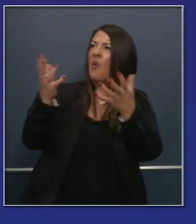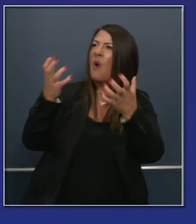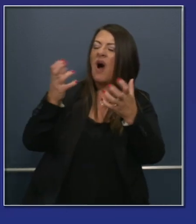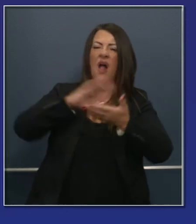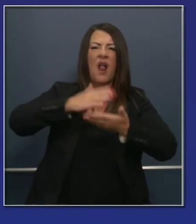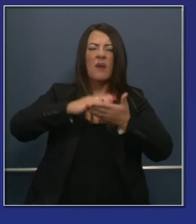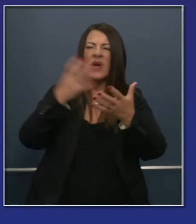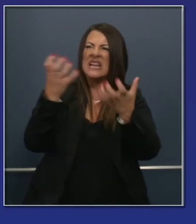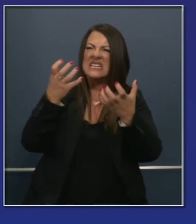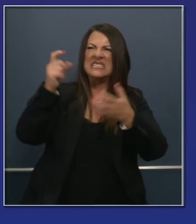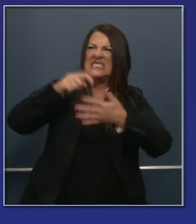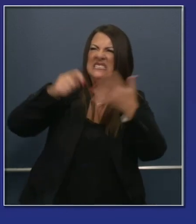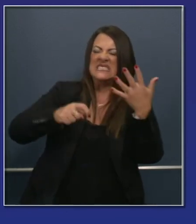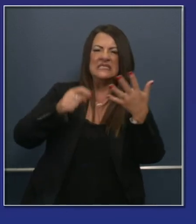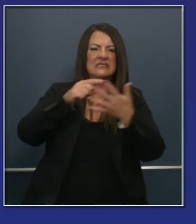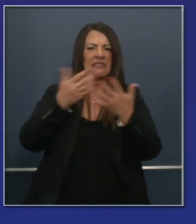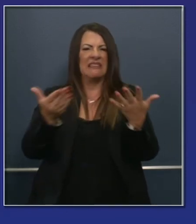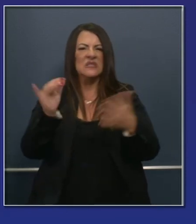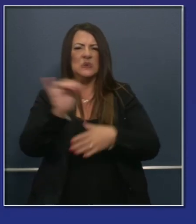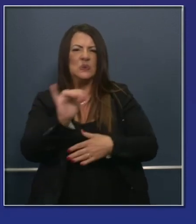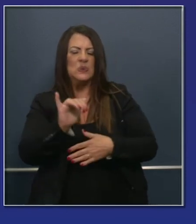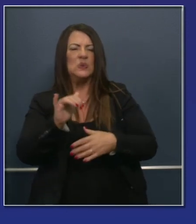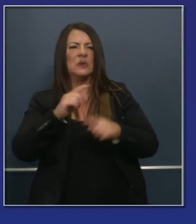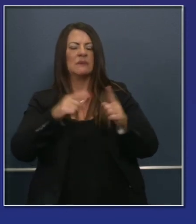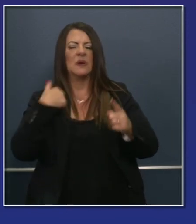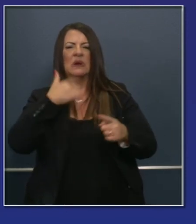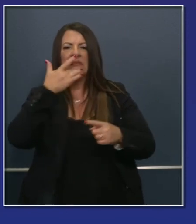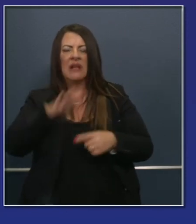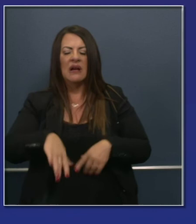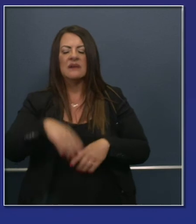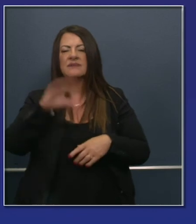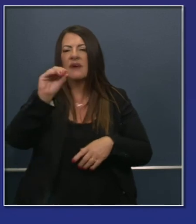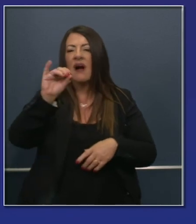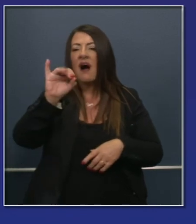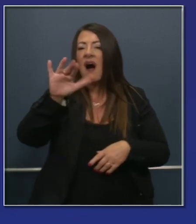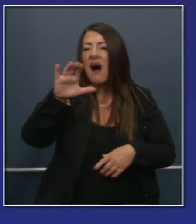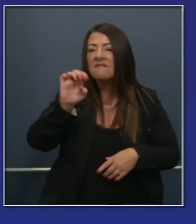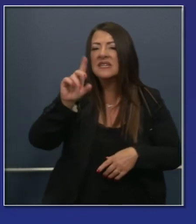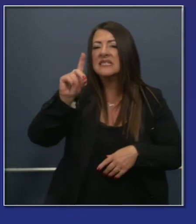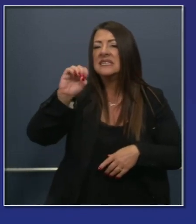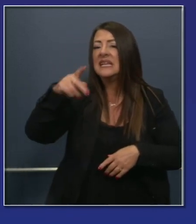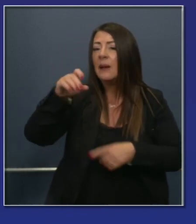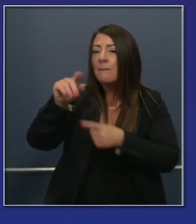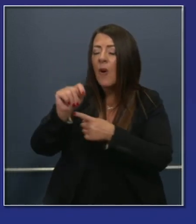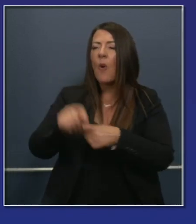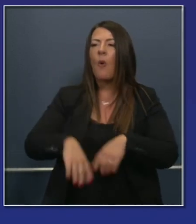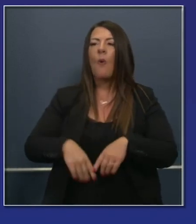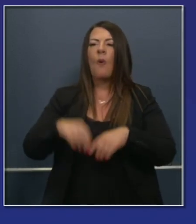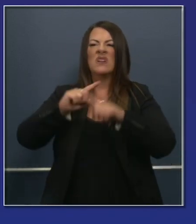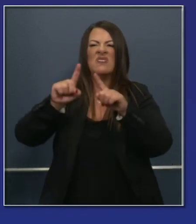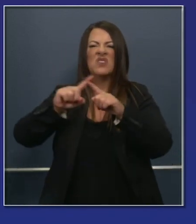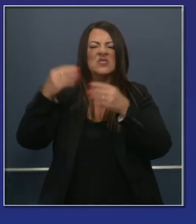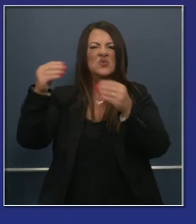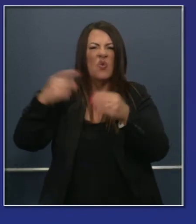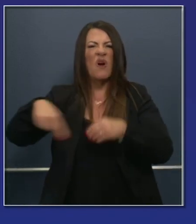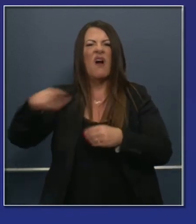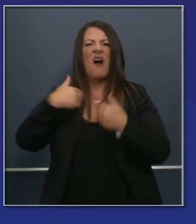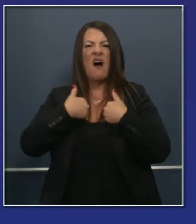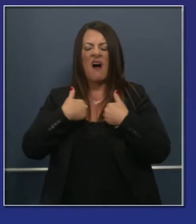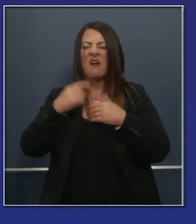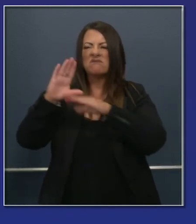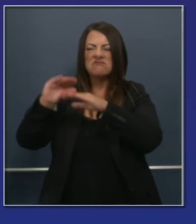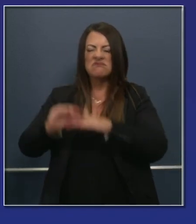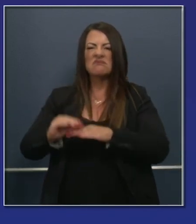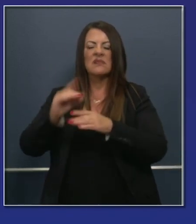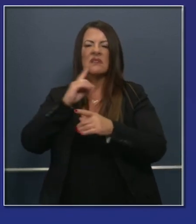prioritized devices. Staples and Office Depot have prioritized the devices for our schools. Our team very nicely in our office